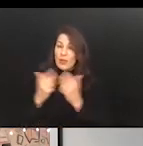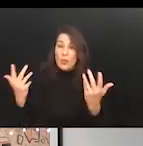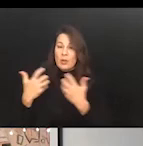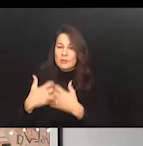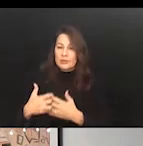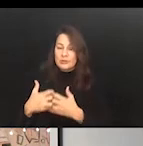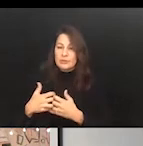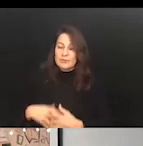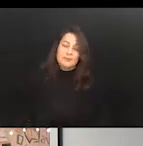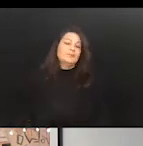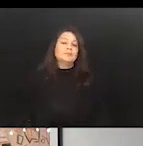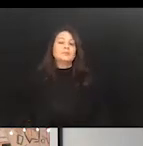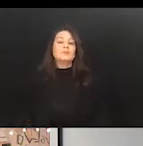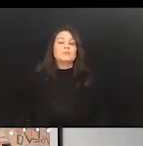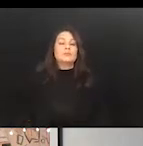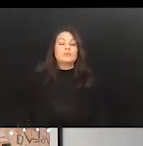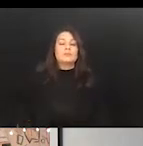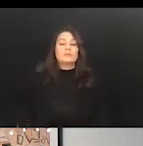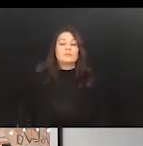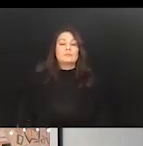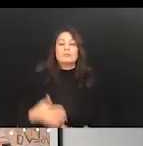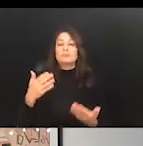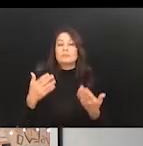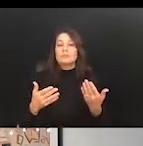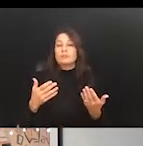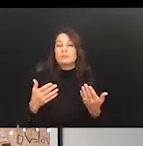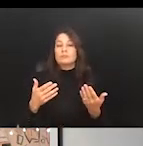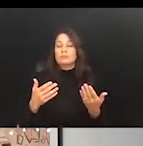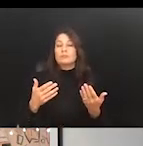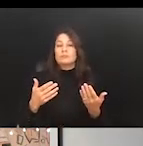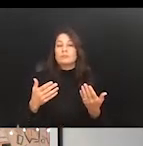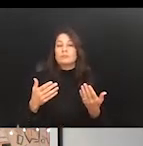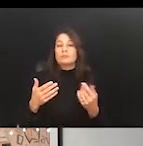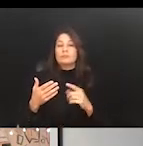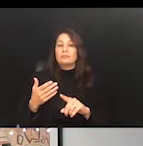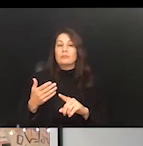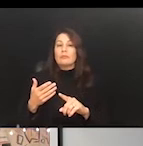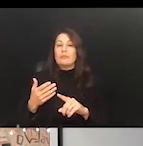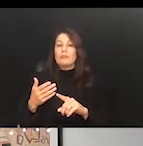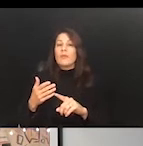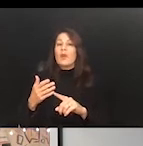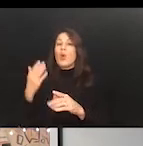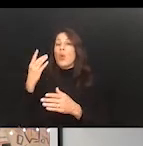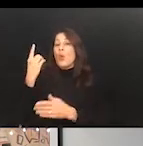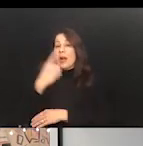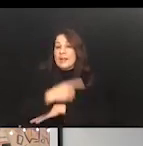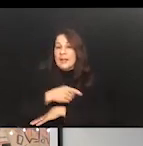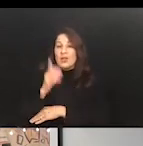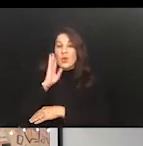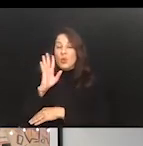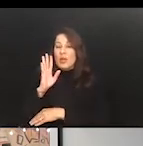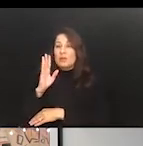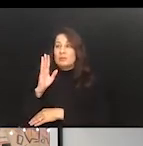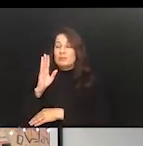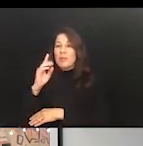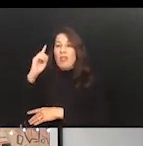It may be already, and it certainly will get to where you don't know you're having a conversation with a machine. You could actually think it's a